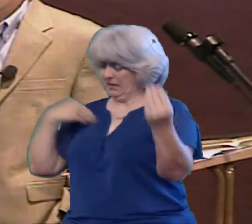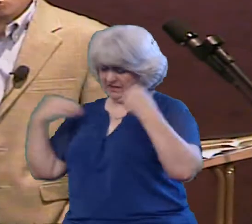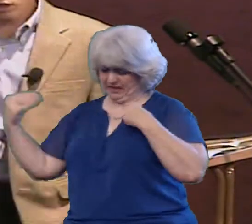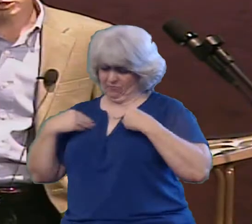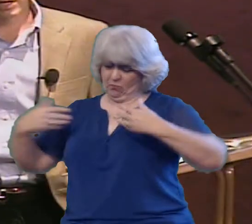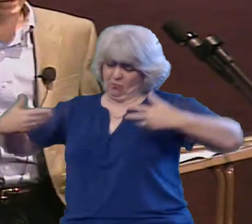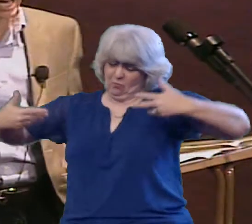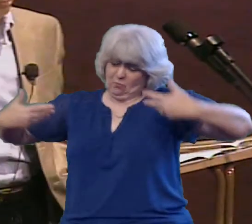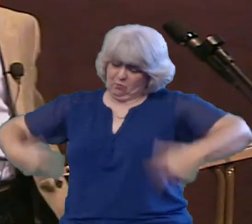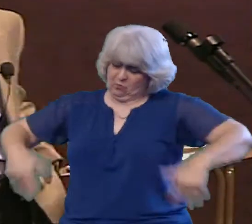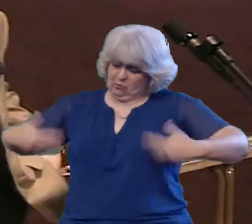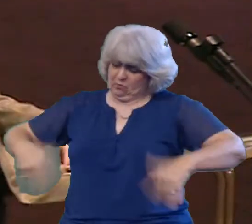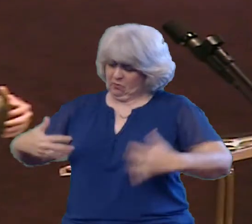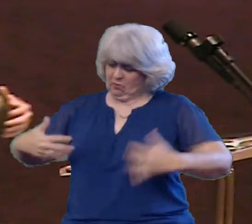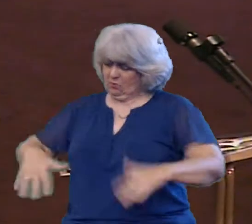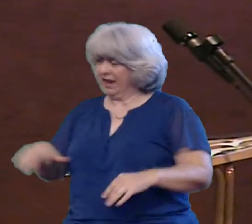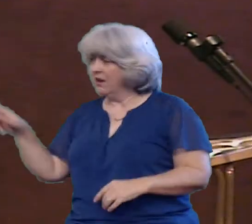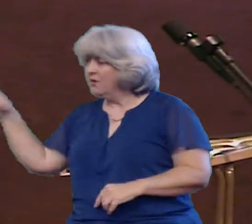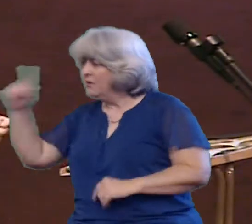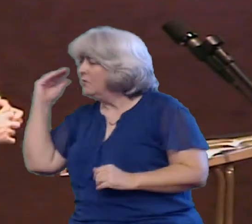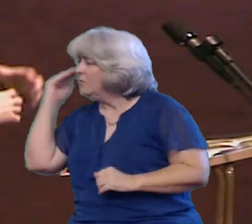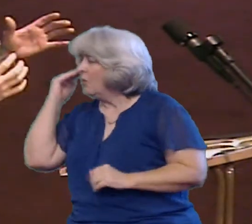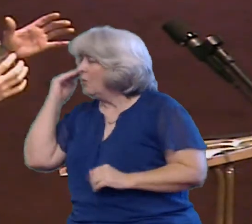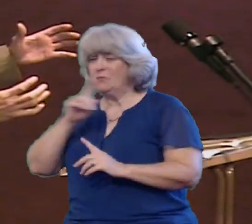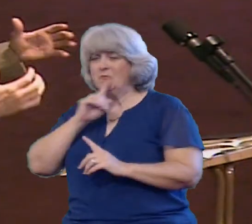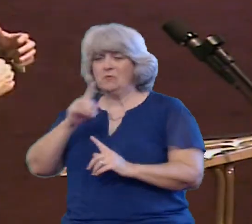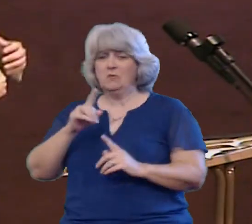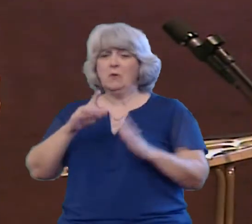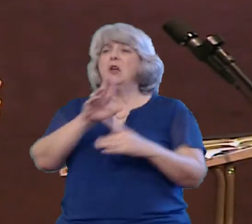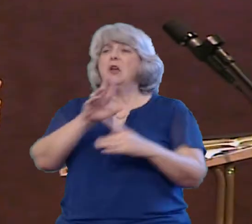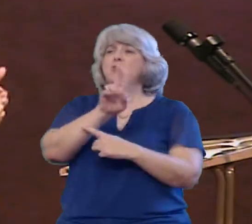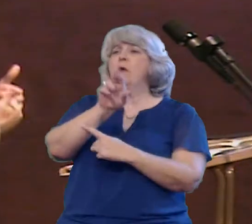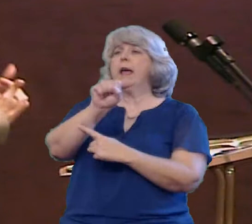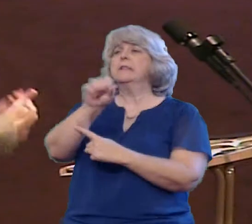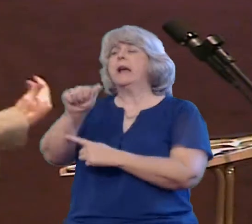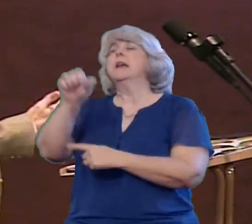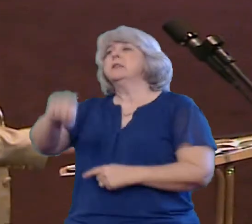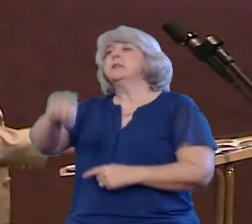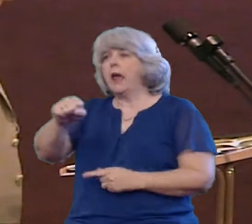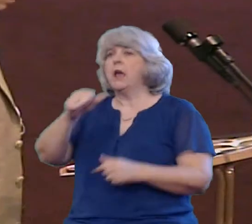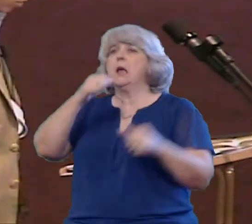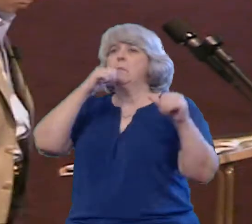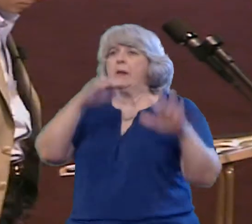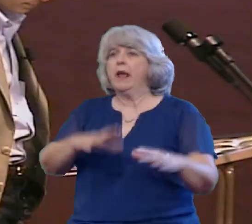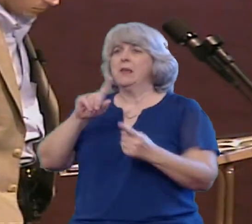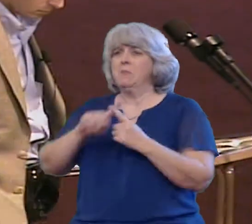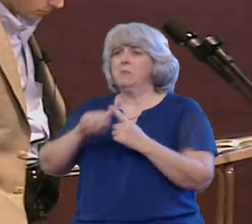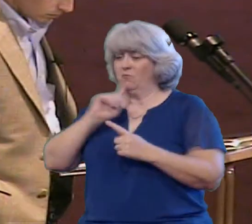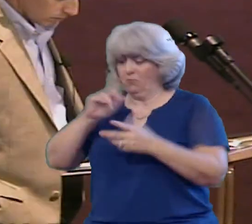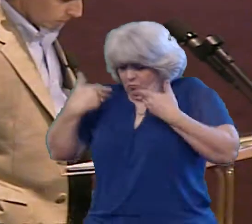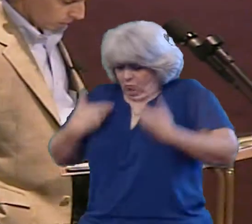Do we understand how blessed of a people not just as a nation but as individuals how blessed we truly are?